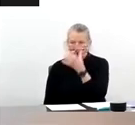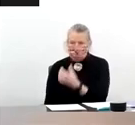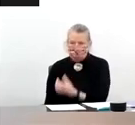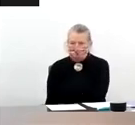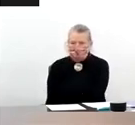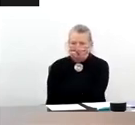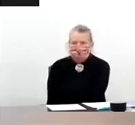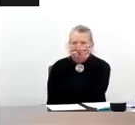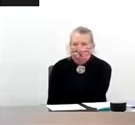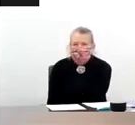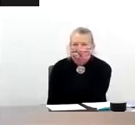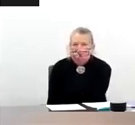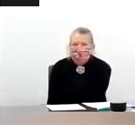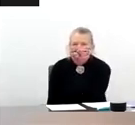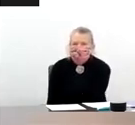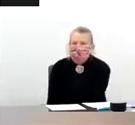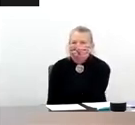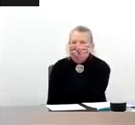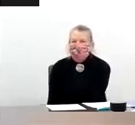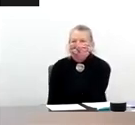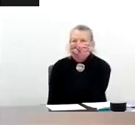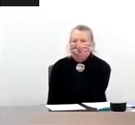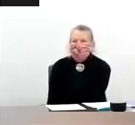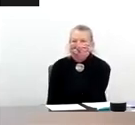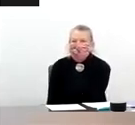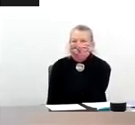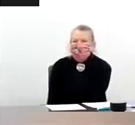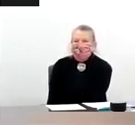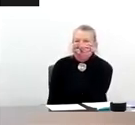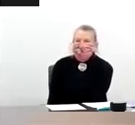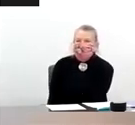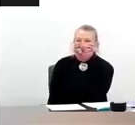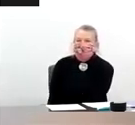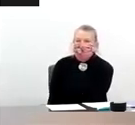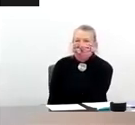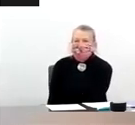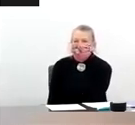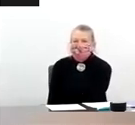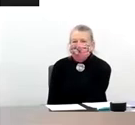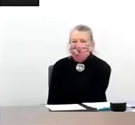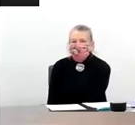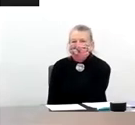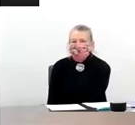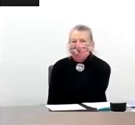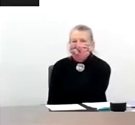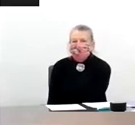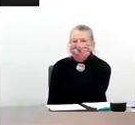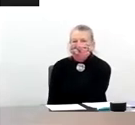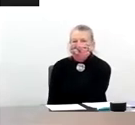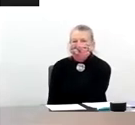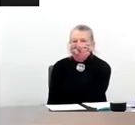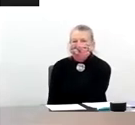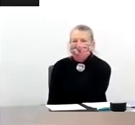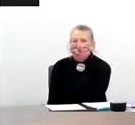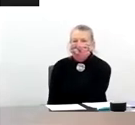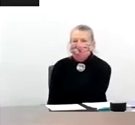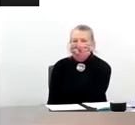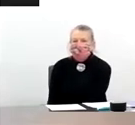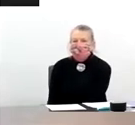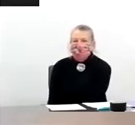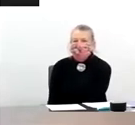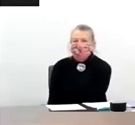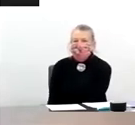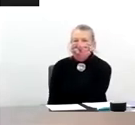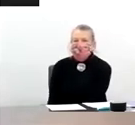a structure this program in three components. The first one on the left hand is the most significant